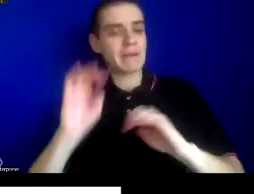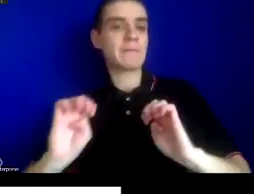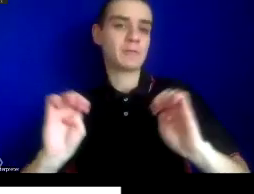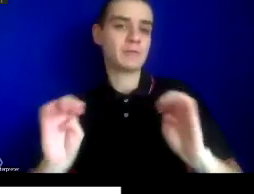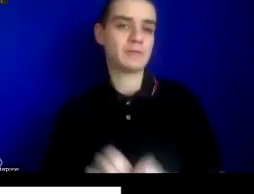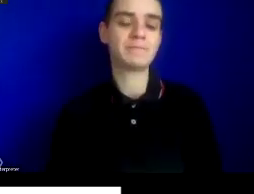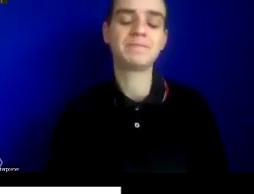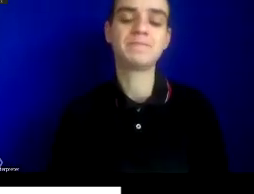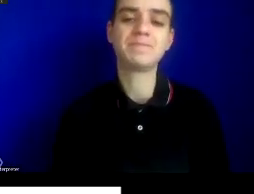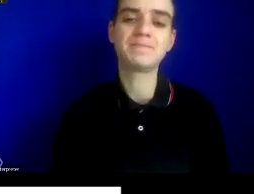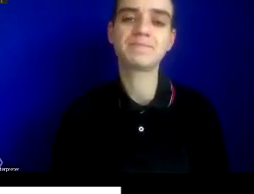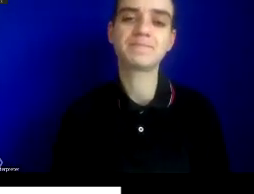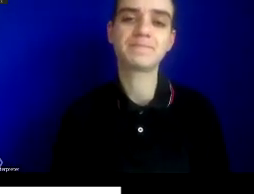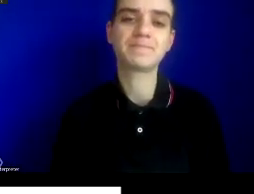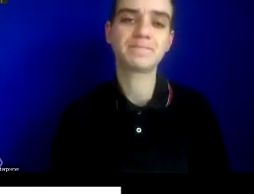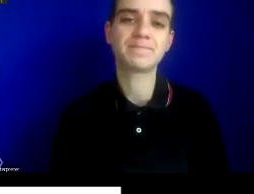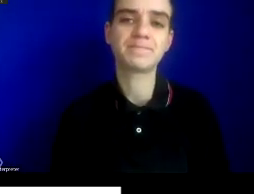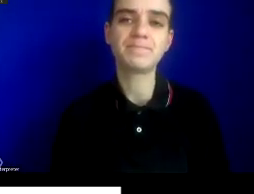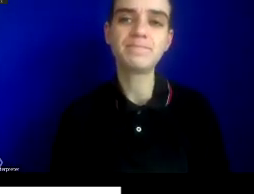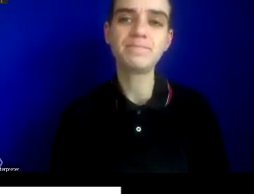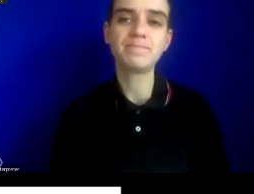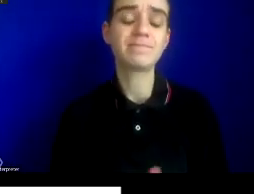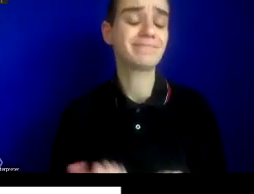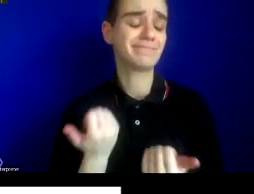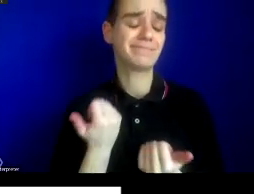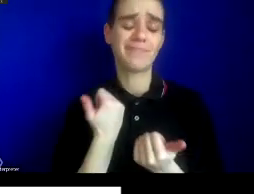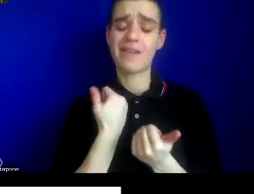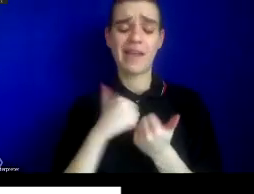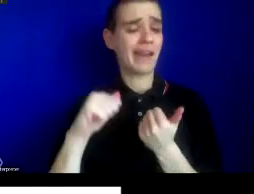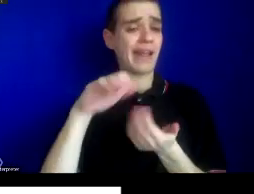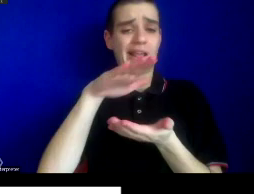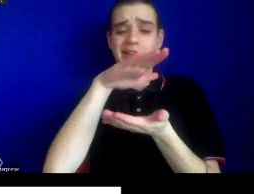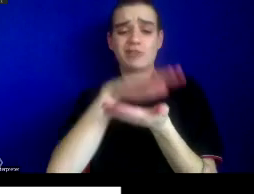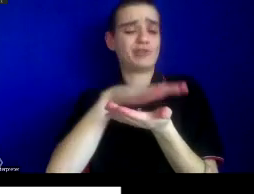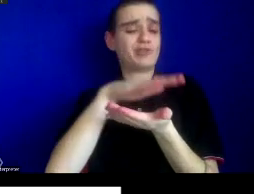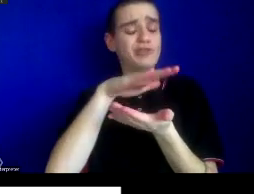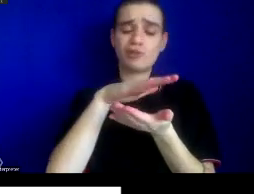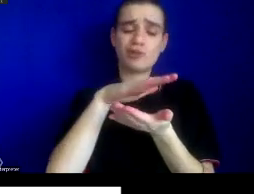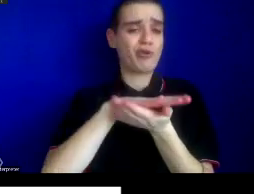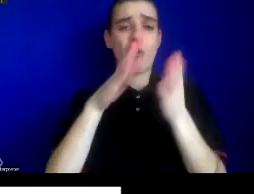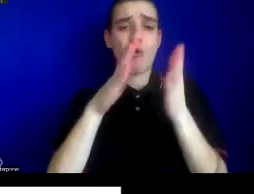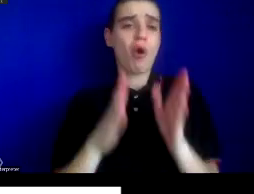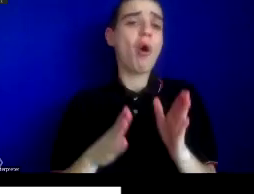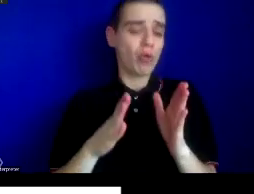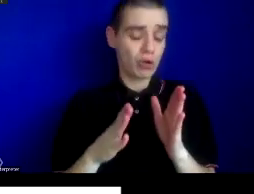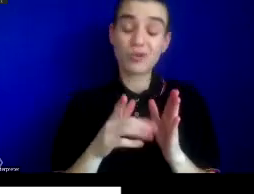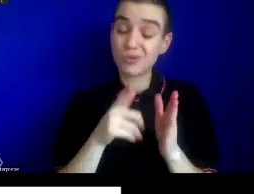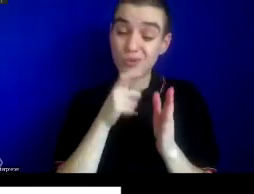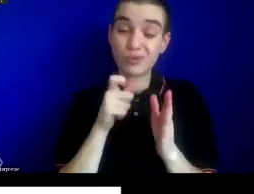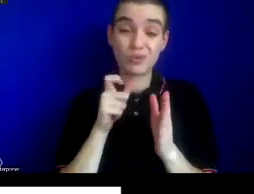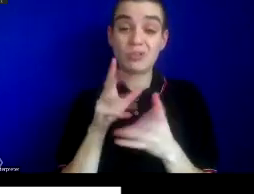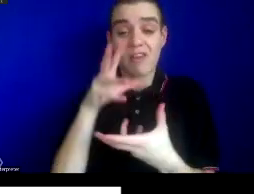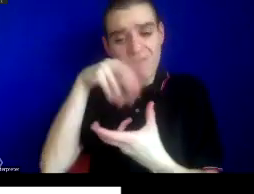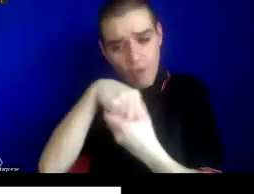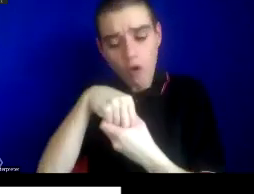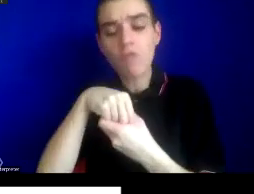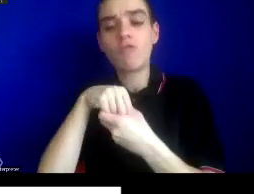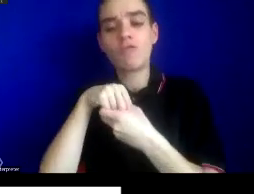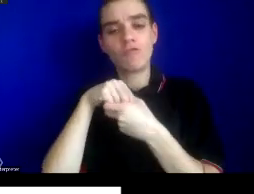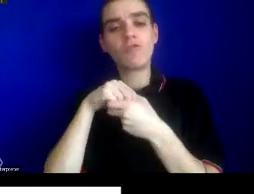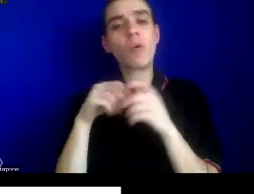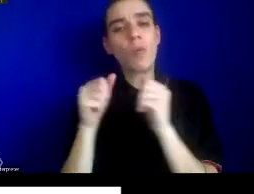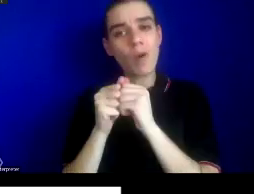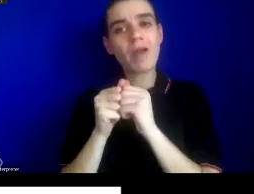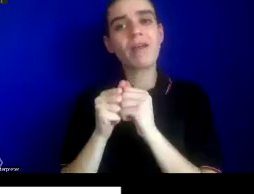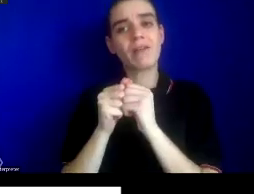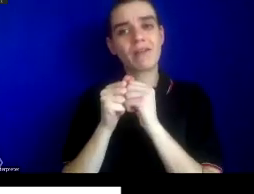So any scholar really fundamentally engaging with questions of power from a